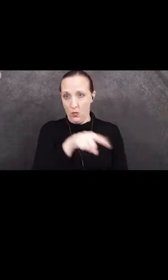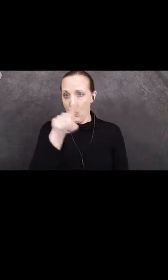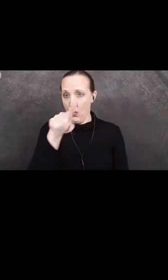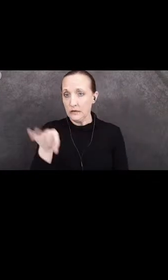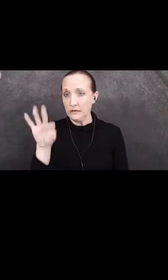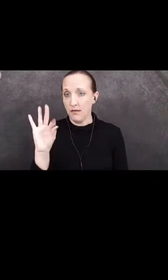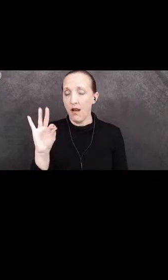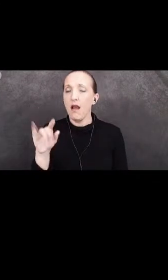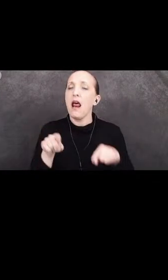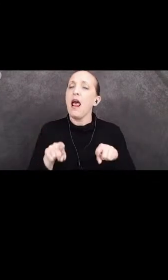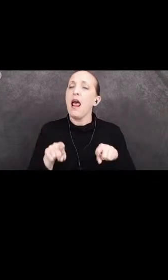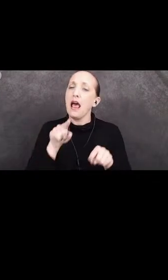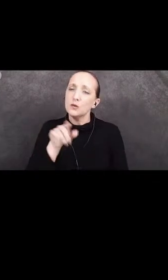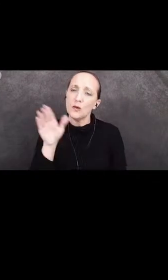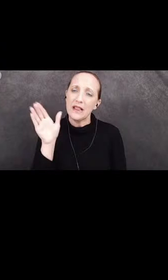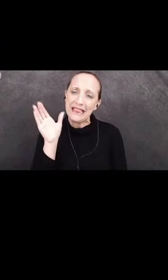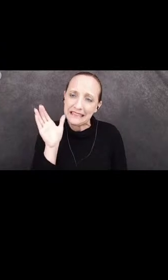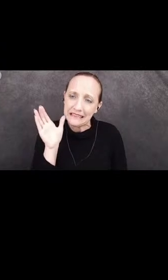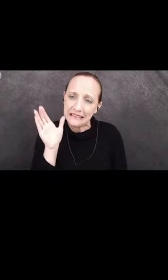you listen to.